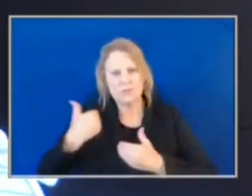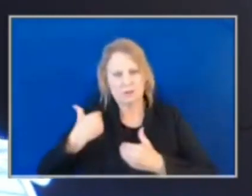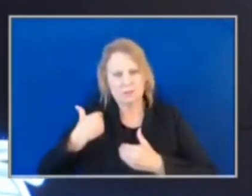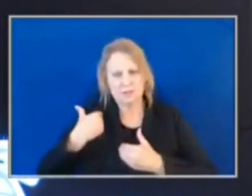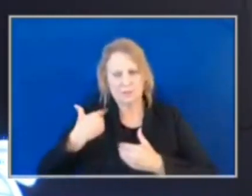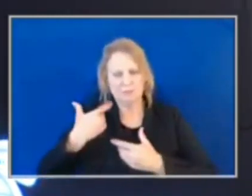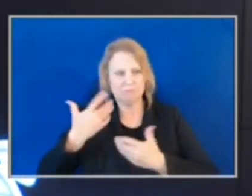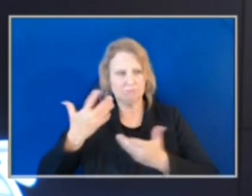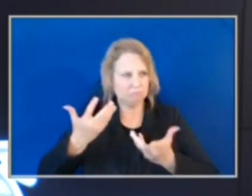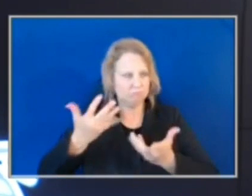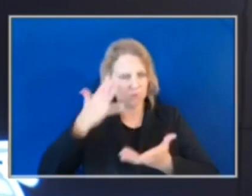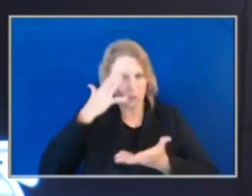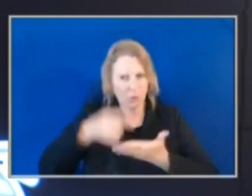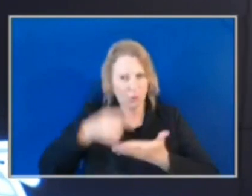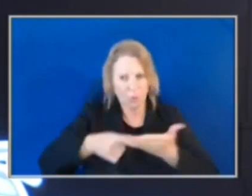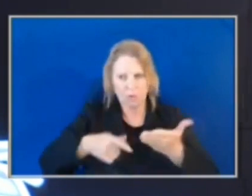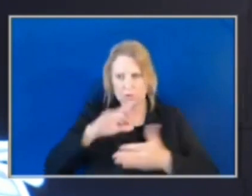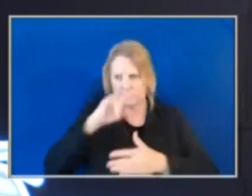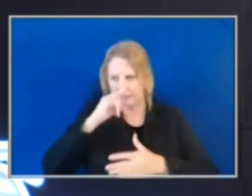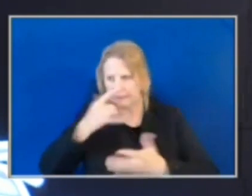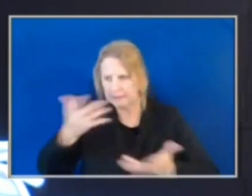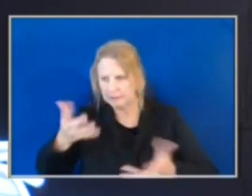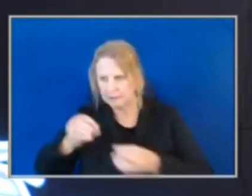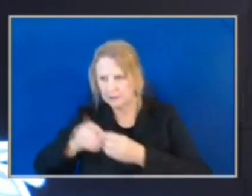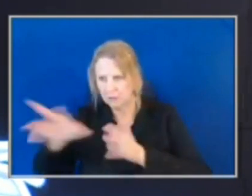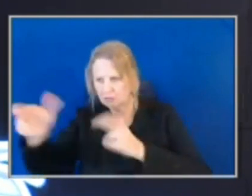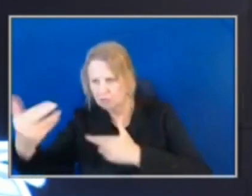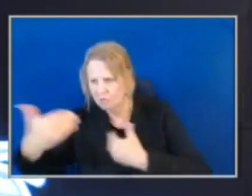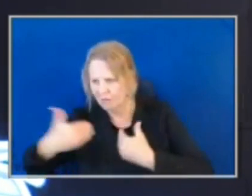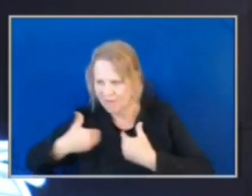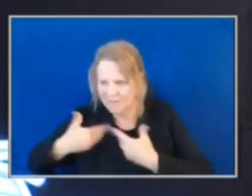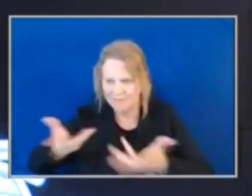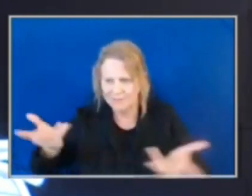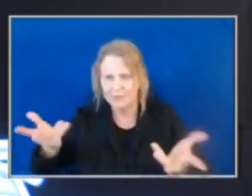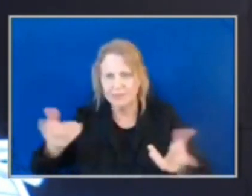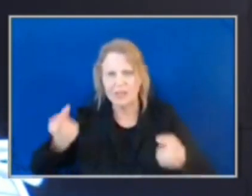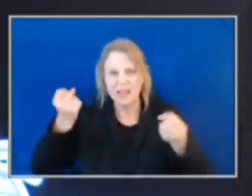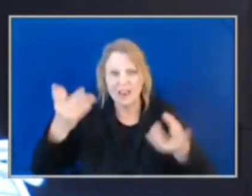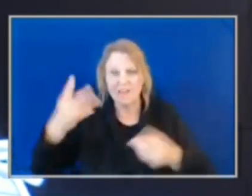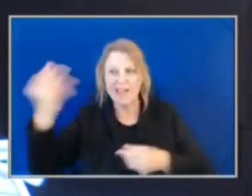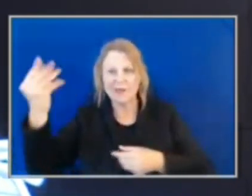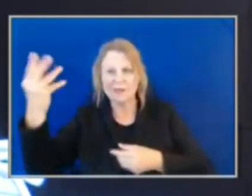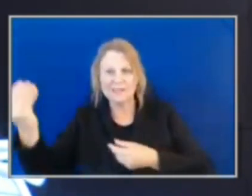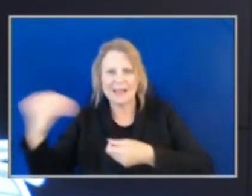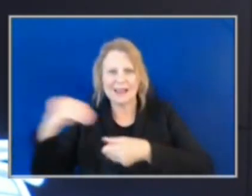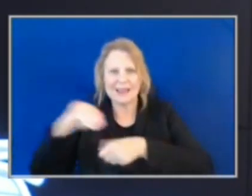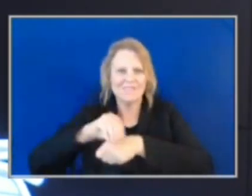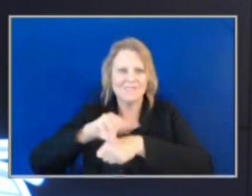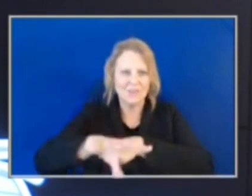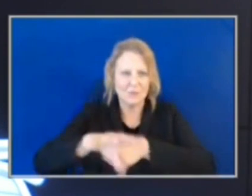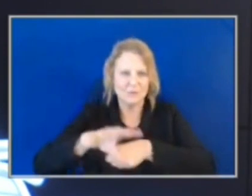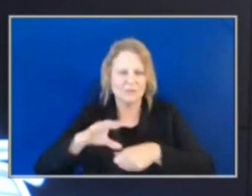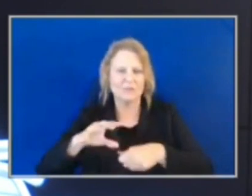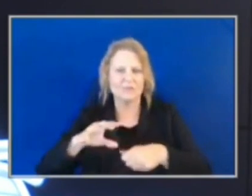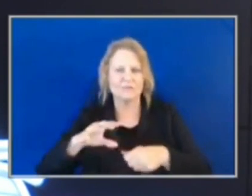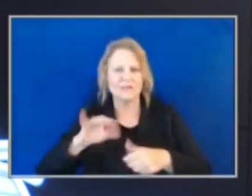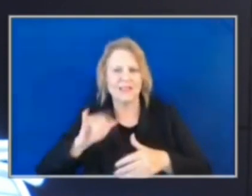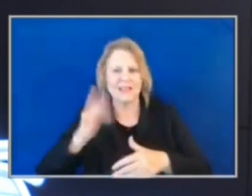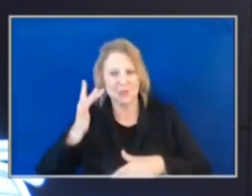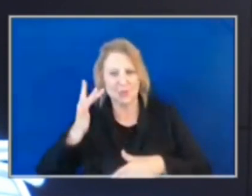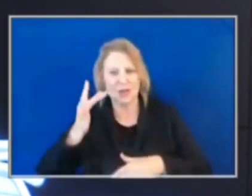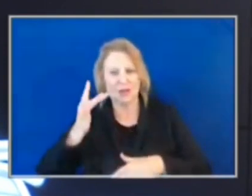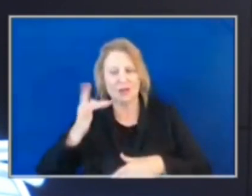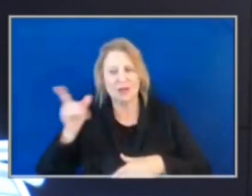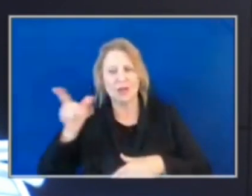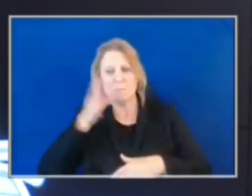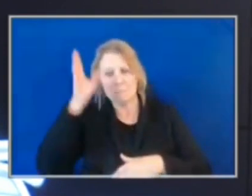parent for a lot of these kids. There's a lot of outside influences that have more power over the kid than the parents do. And that's why we do say there are parents out